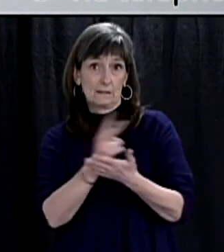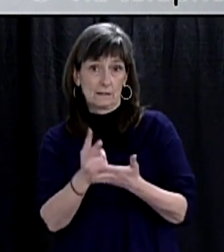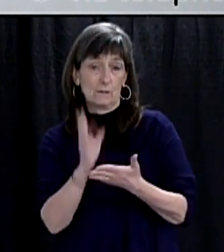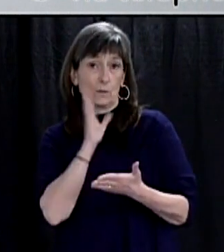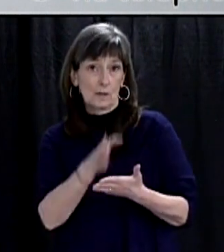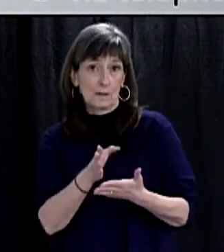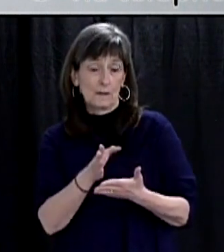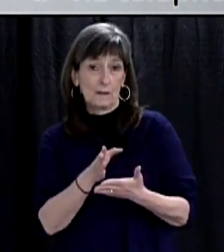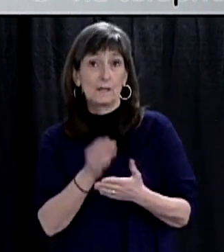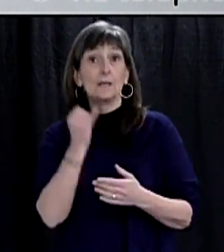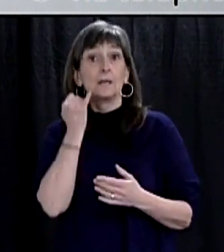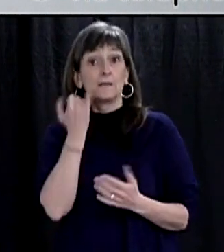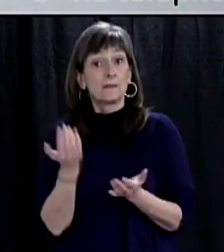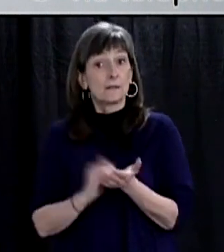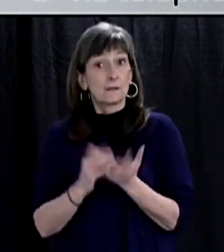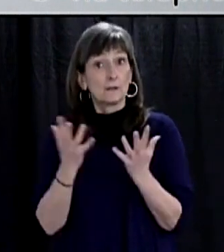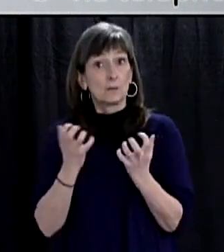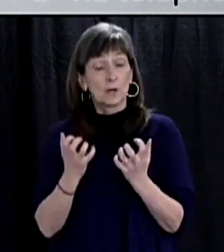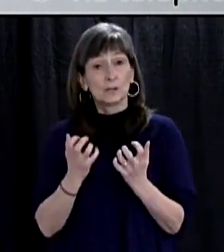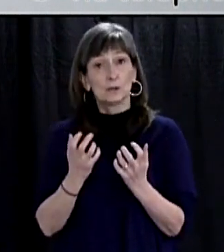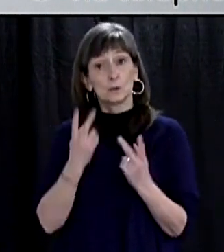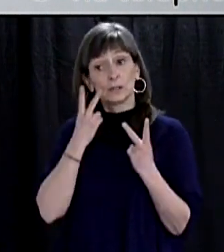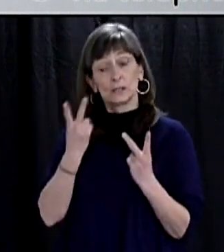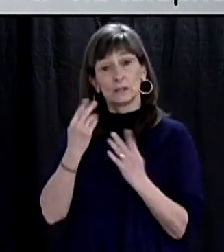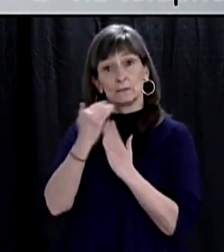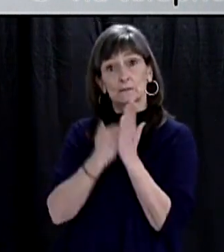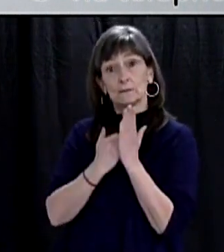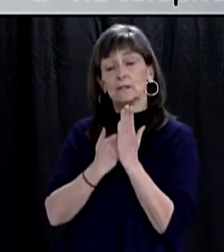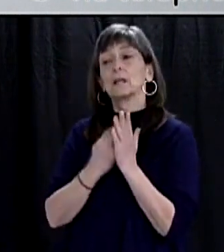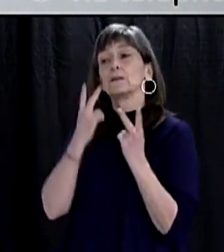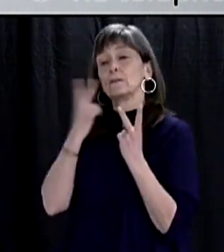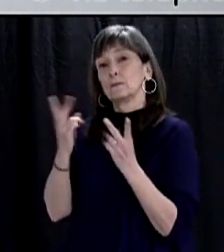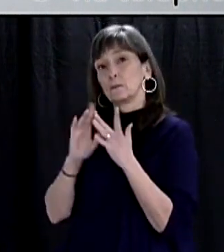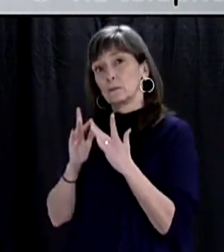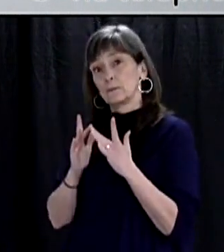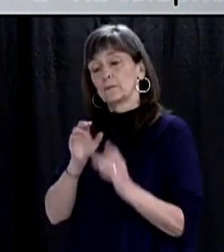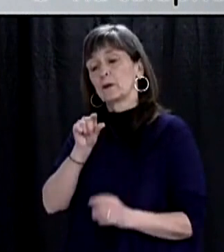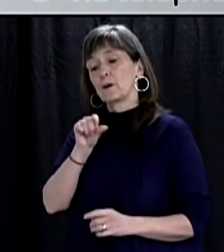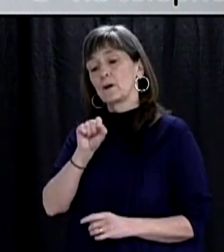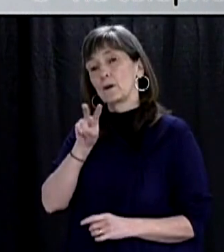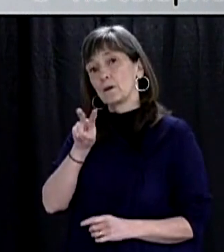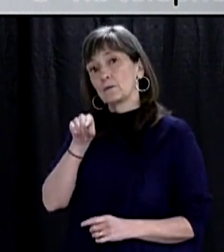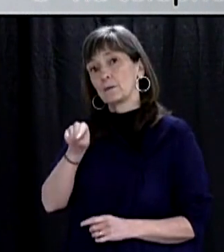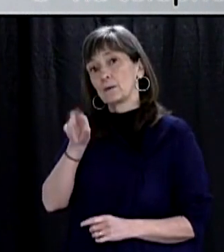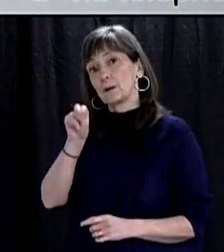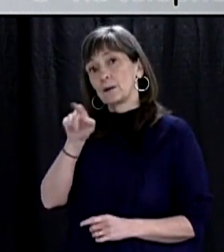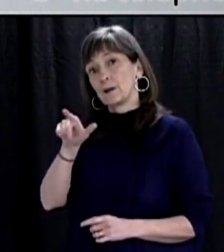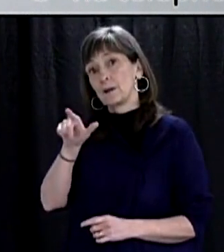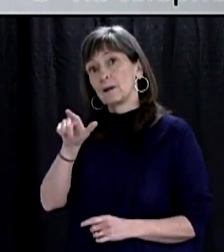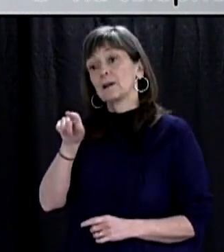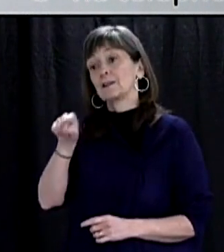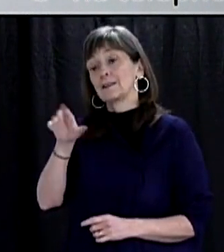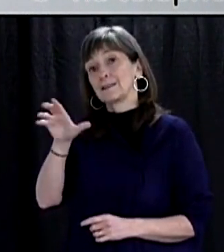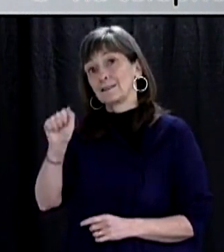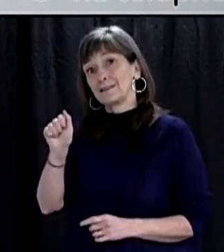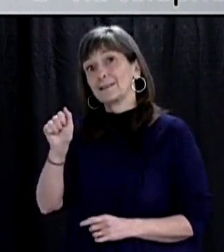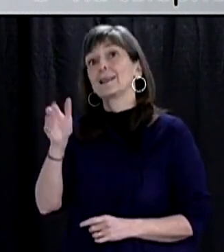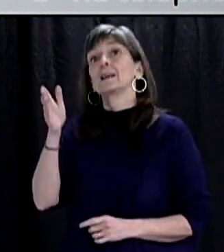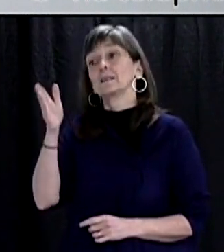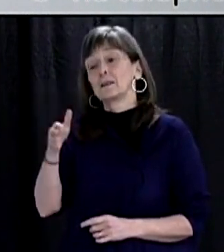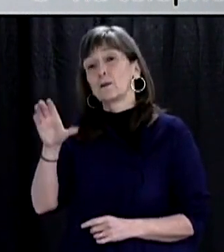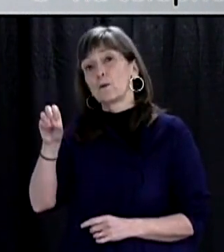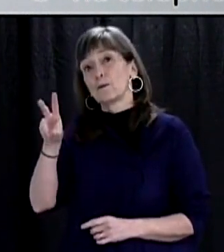order, you are encouraged to visit our website at gov.nl.ca slash COVID-19.